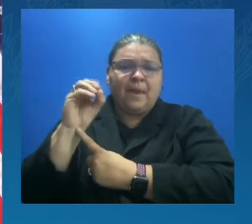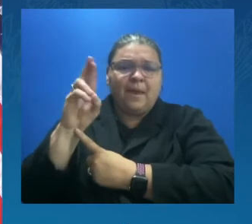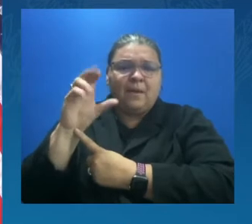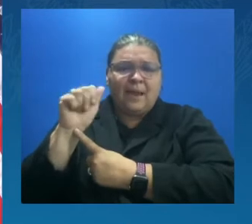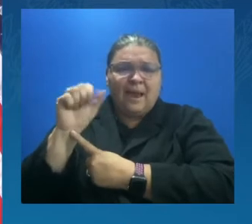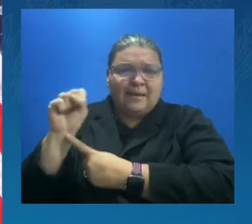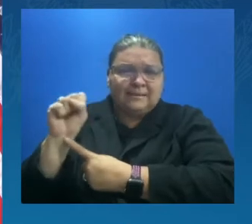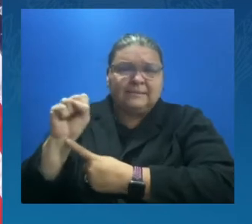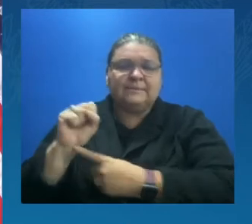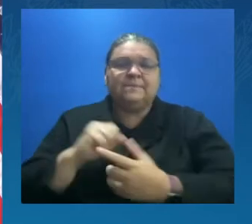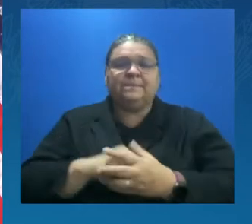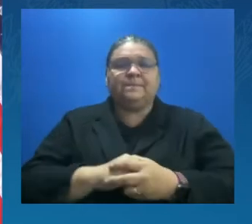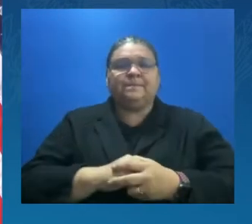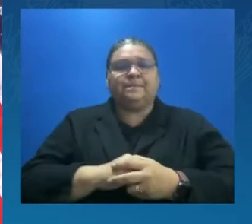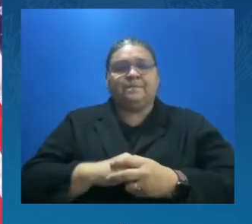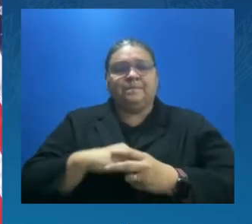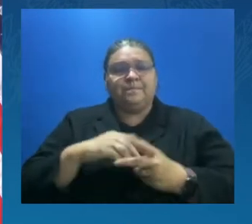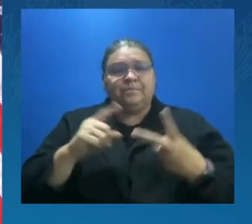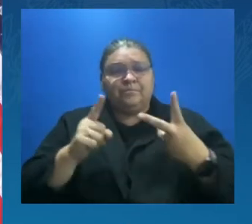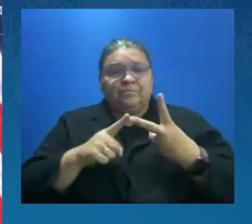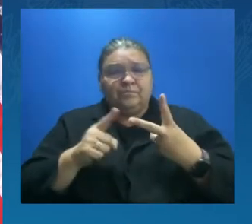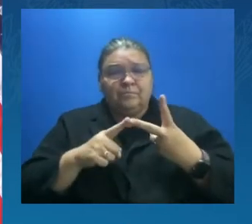Noah Administrator Rick Spinyard.